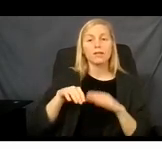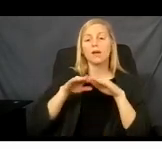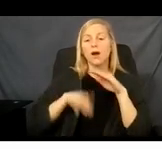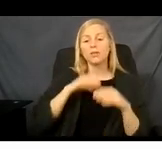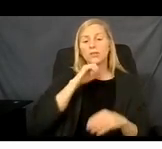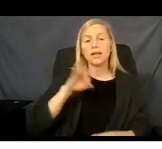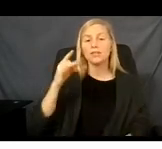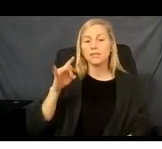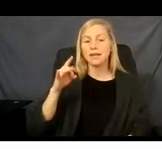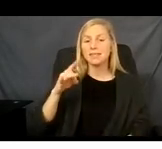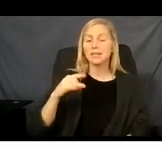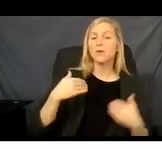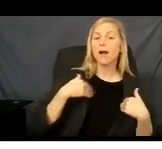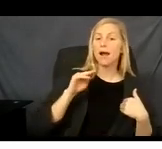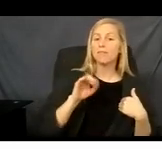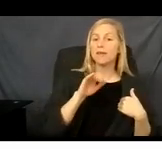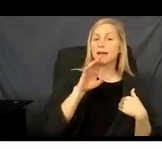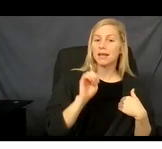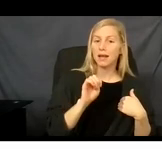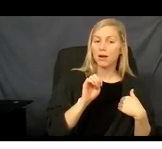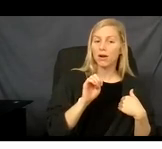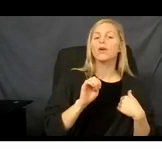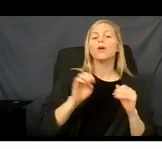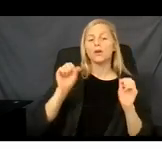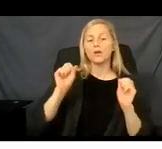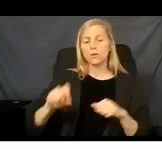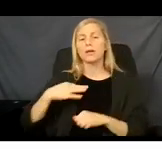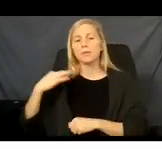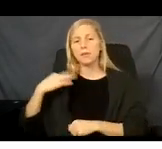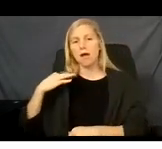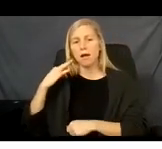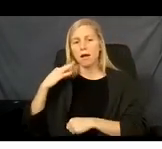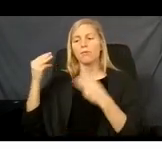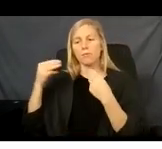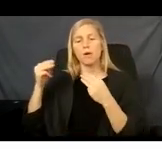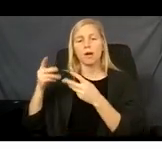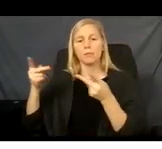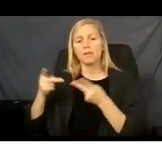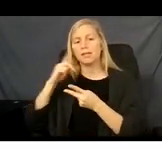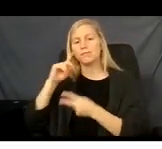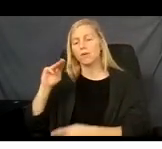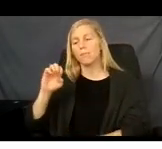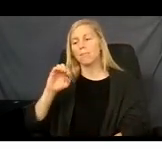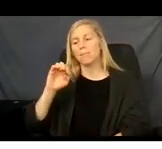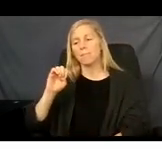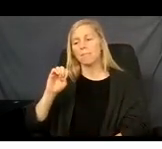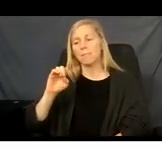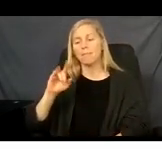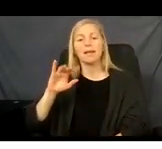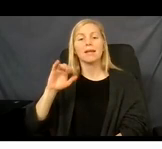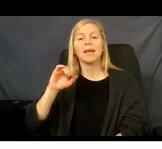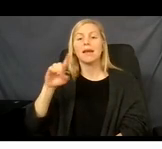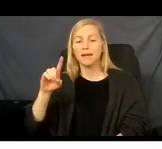for Medicaid in addition to your Medicare coverage. Under that, we have the Medicare Savings Program